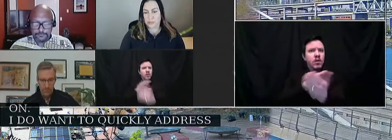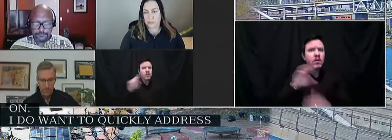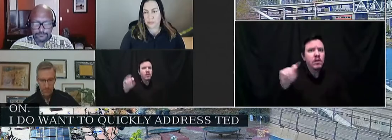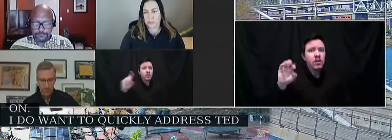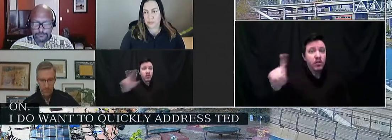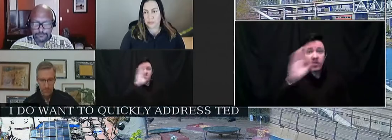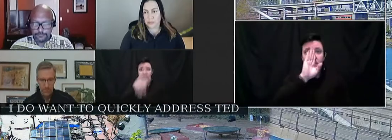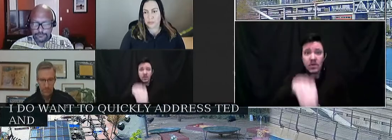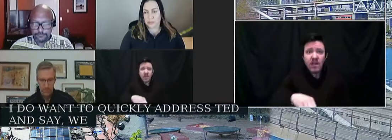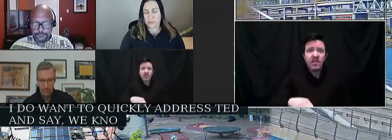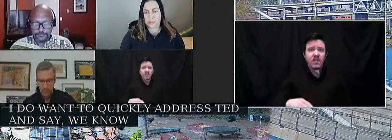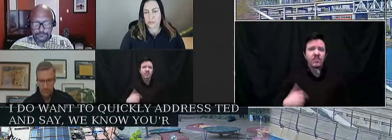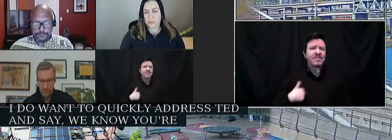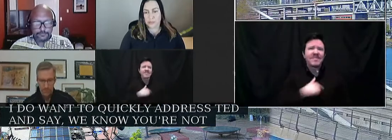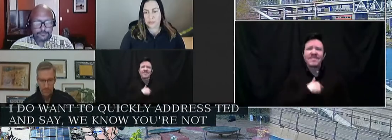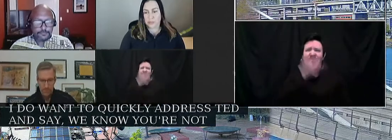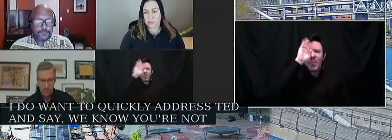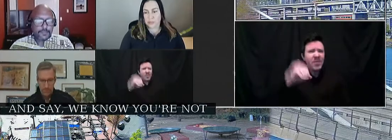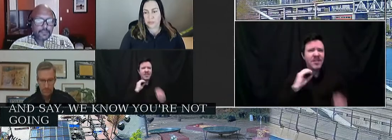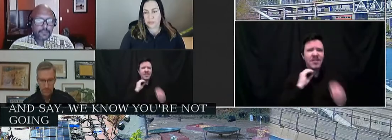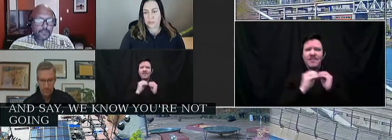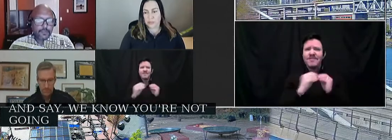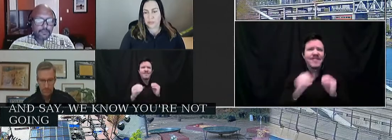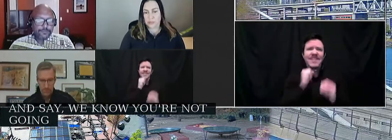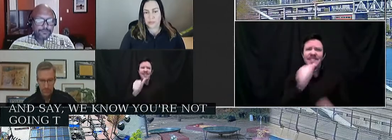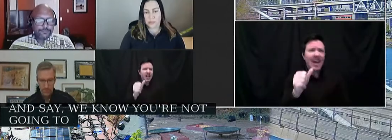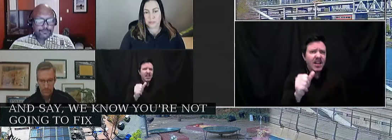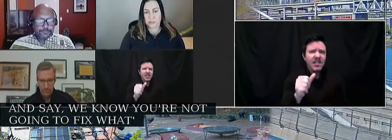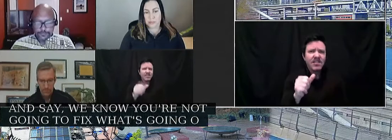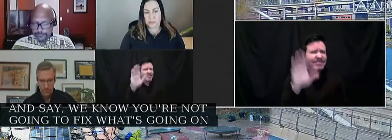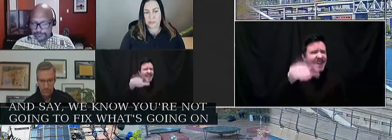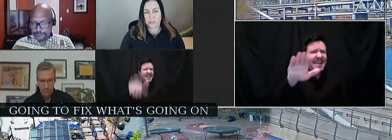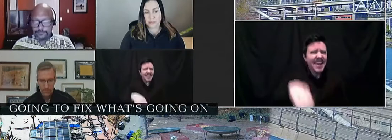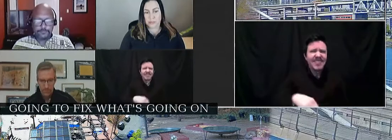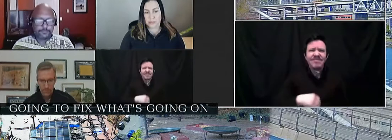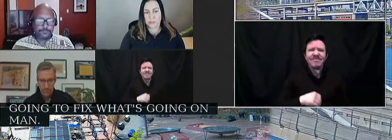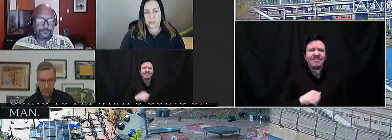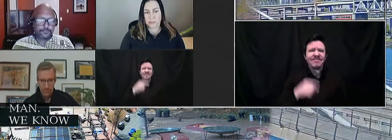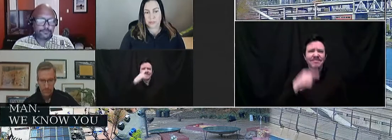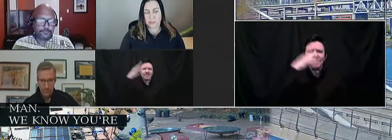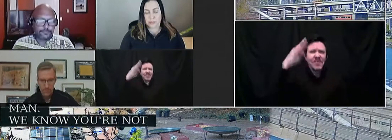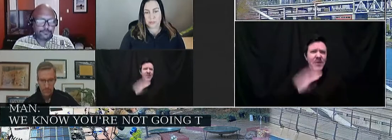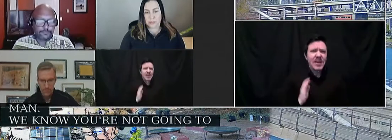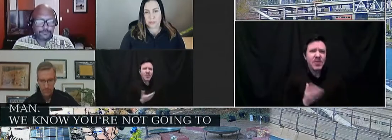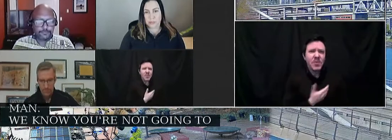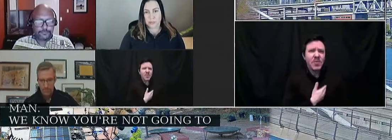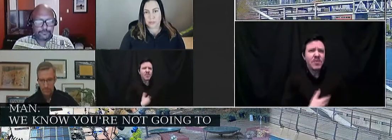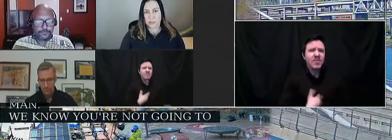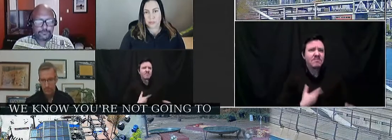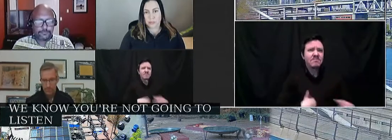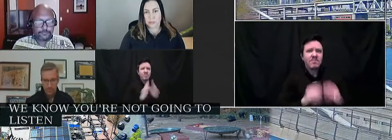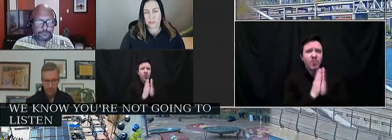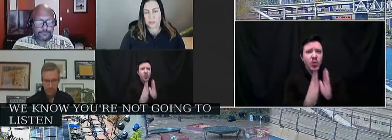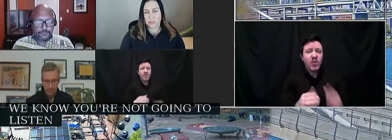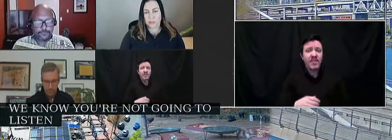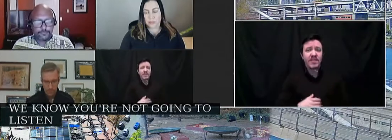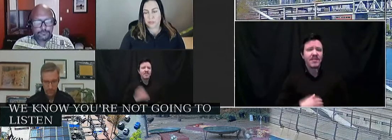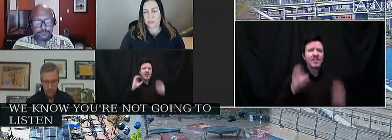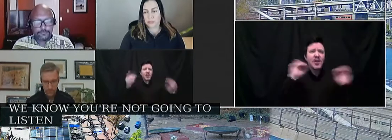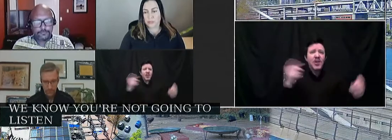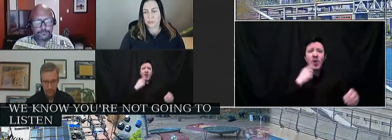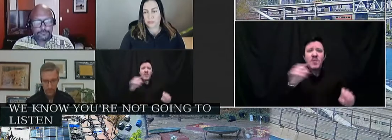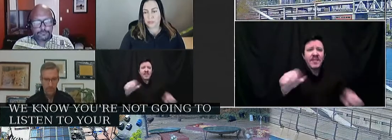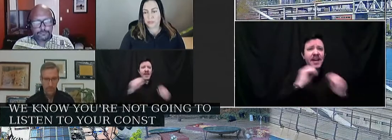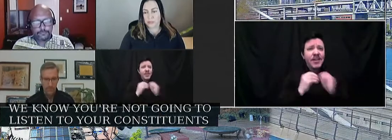we know you're not going to fix what's going on, man. We know you're not going to listen to your constituents. Nobody has said that you can fix capitalism